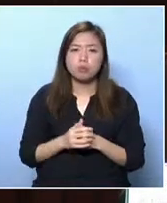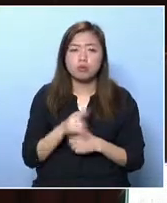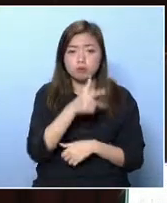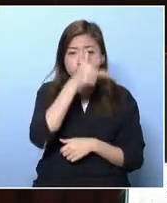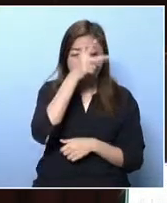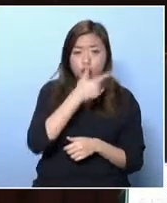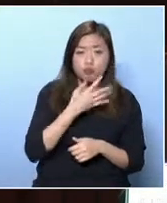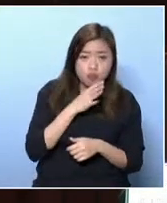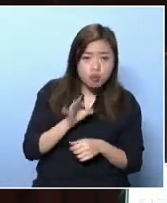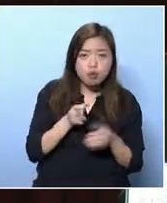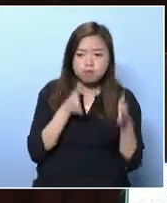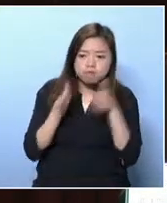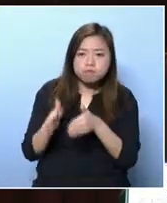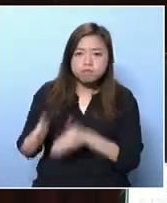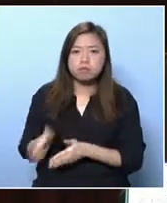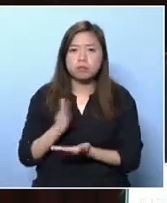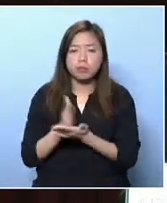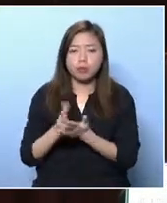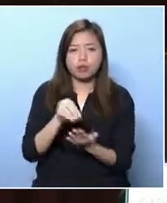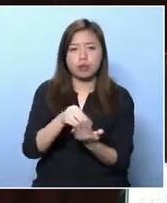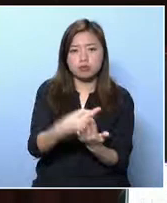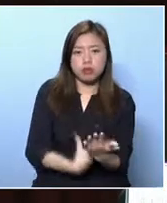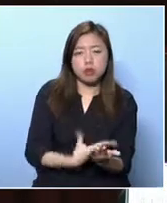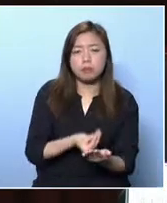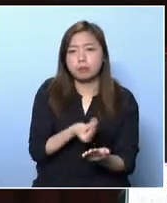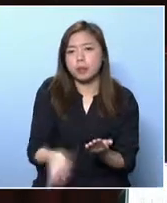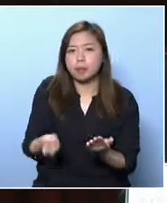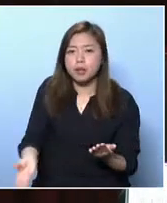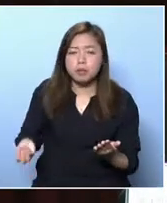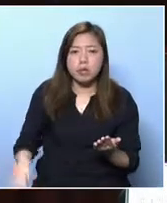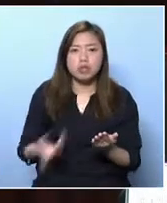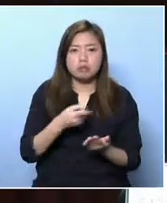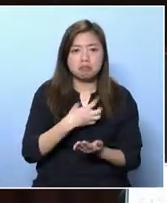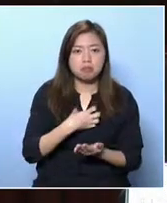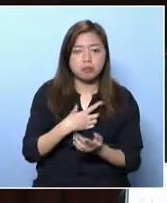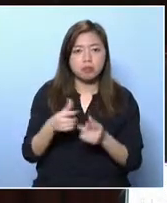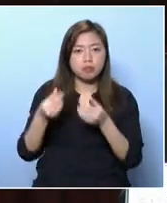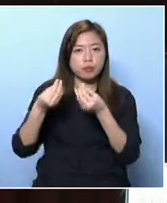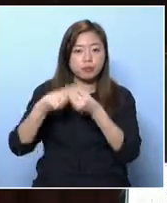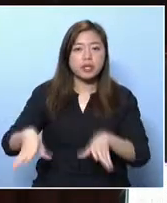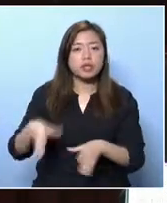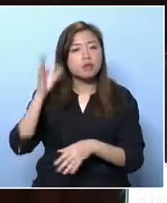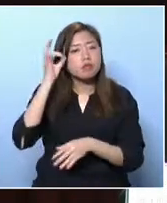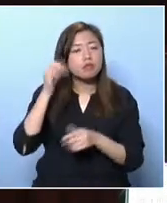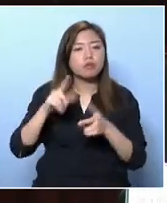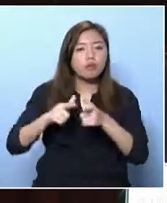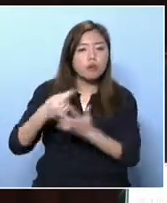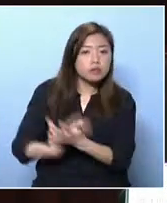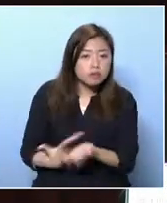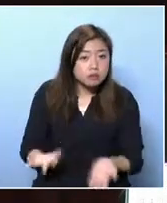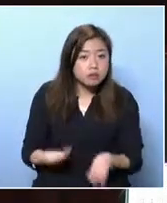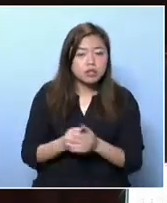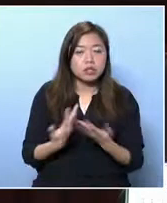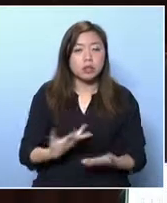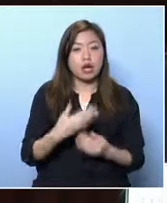government. Does the government look into this different needs in formulating the poverty alleviation